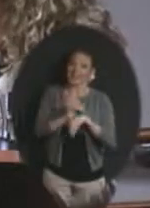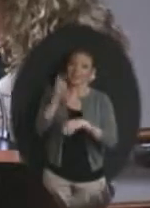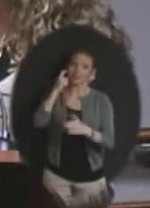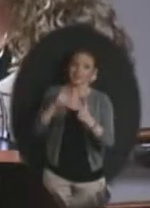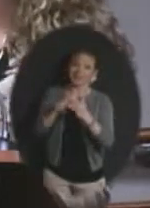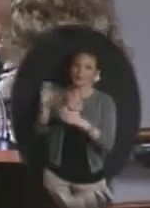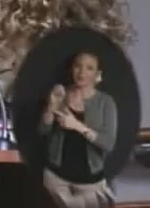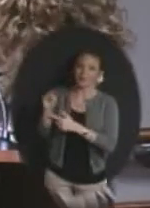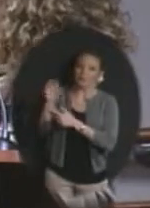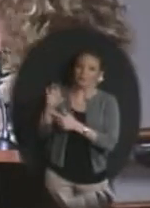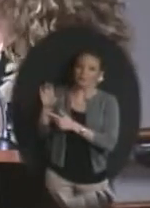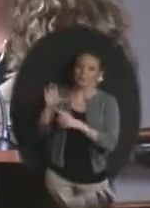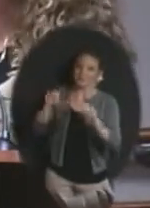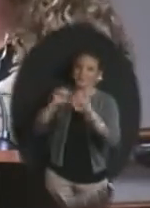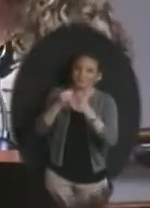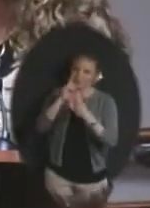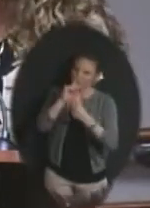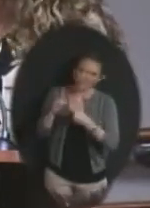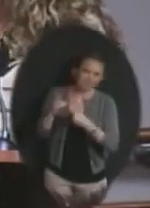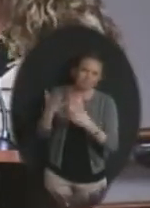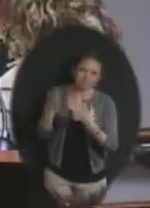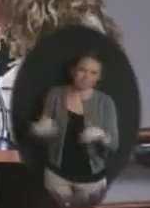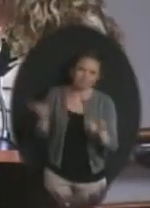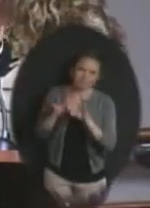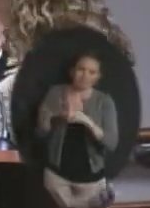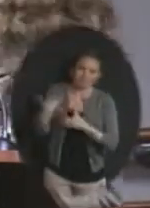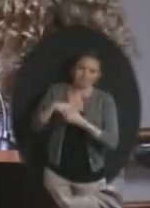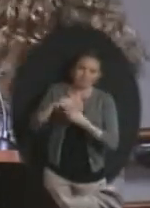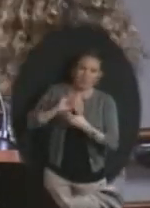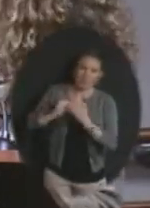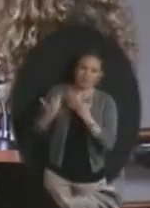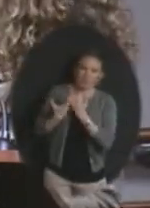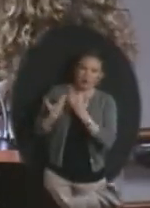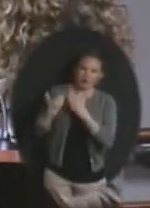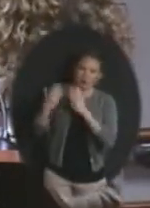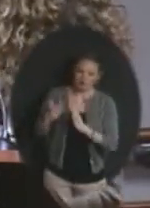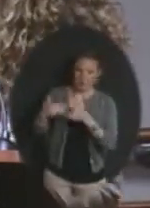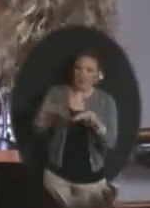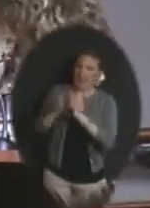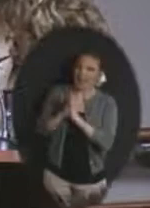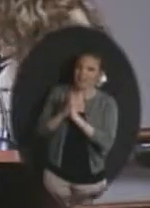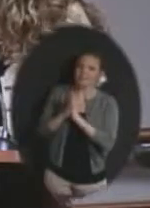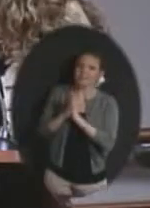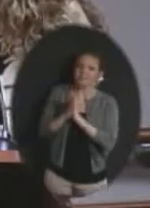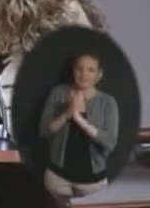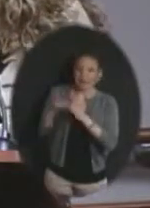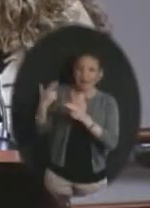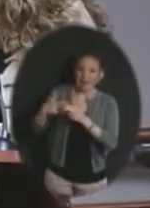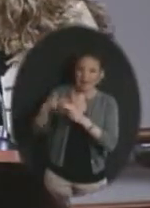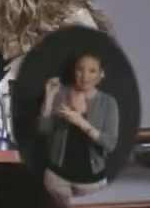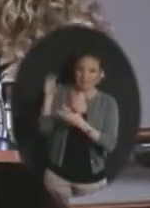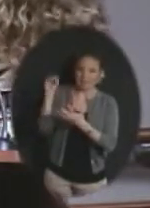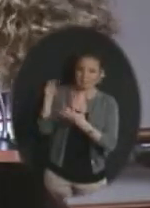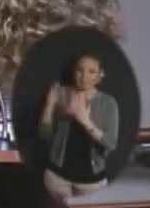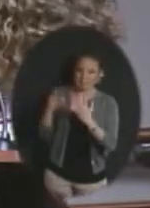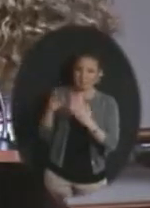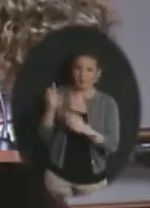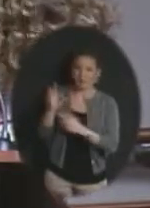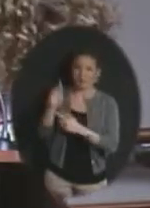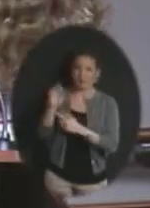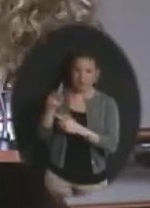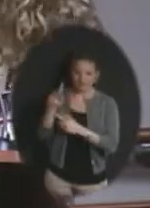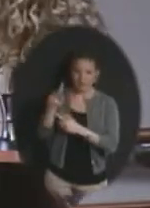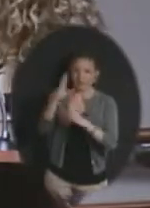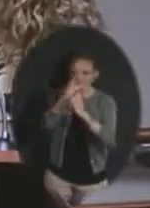OMC team that has been instrumental to the partnership with the Olathe Public Schools. I'd like to ask the following individuals to come forward. Frank Devesel,